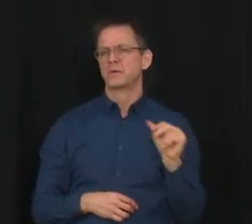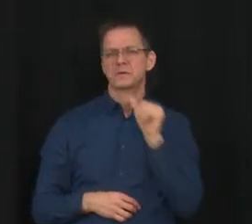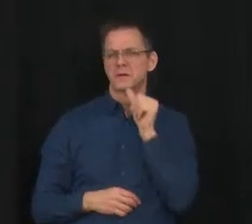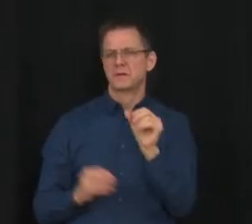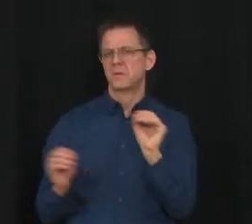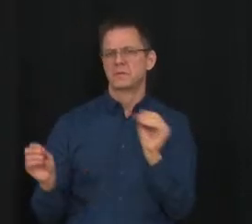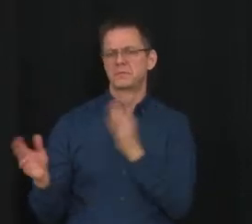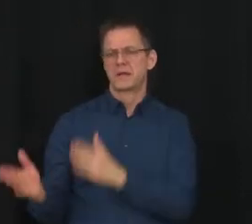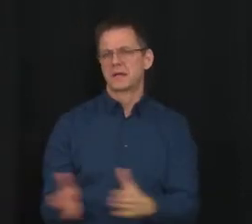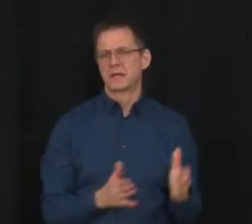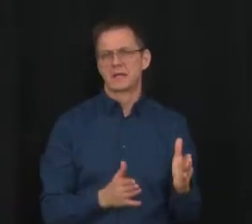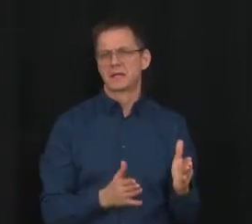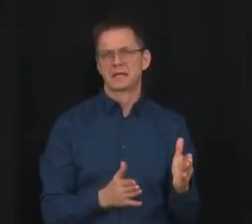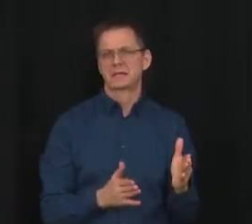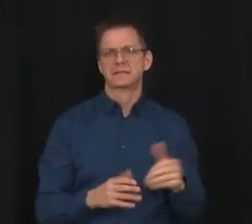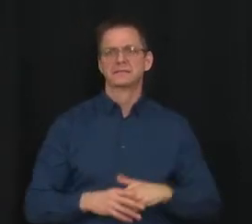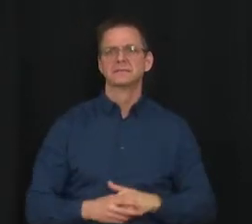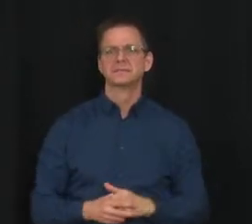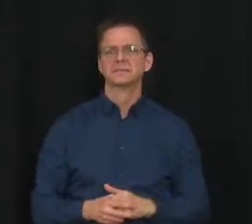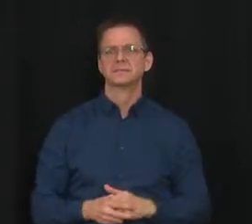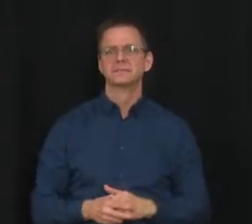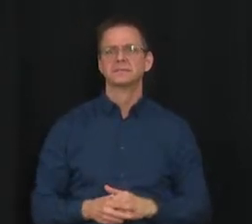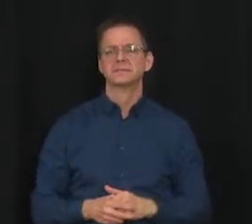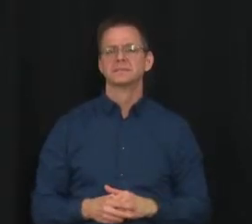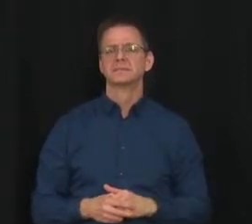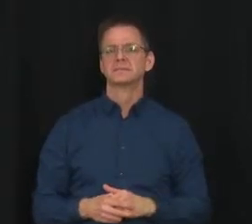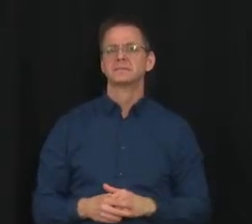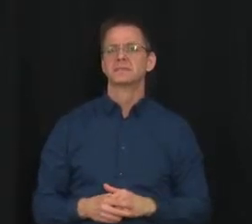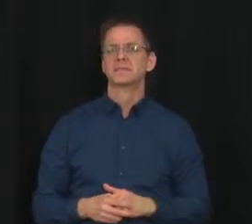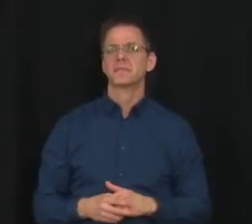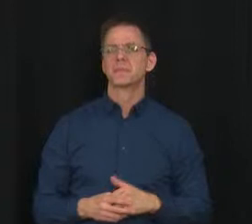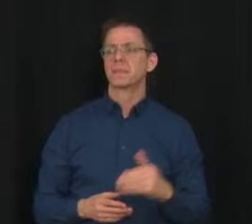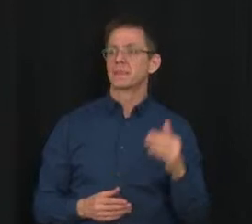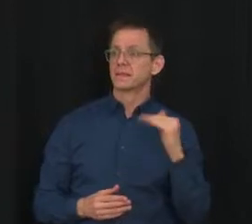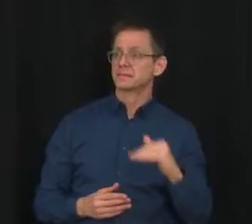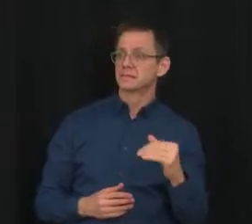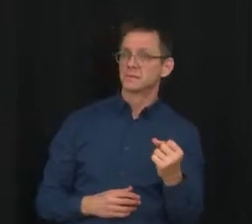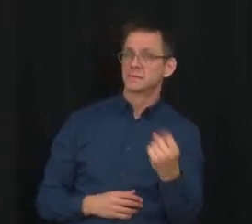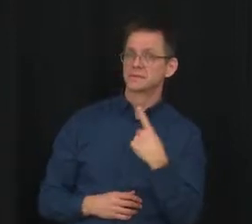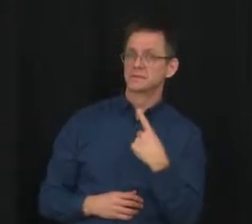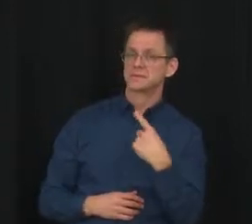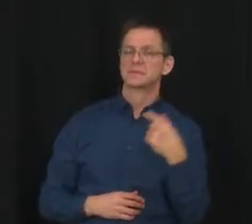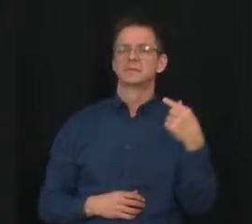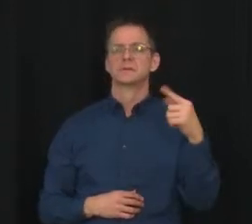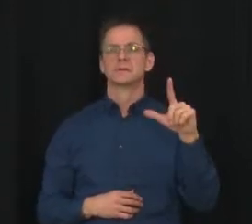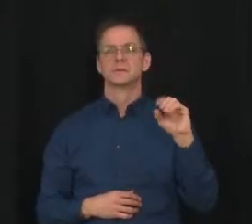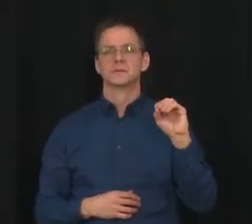Thank you, Minister. Operator, you put through the next caller? Lauren Pullen, Global Calgary.